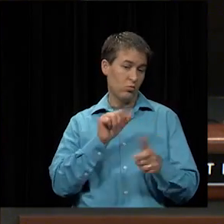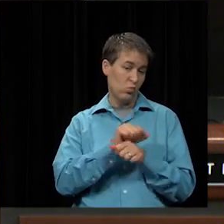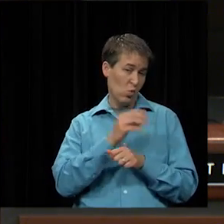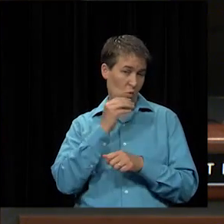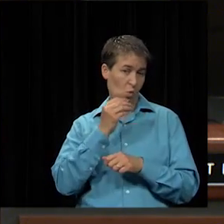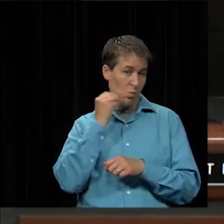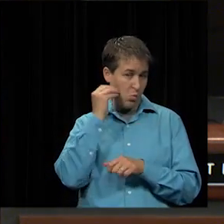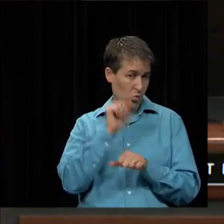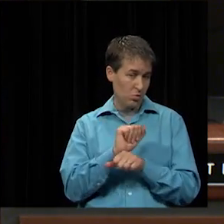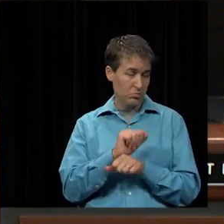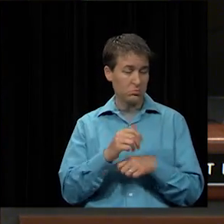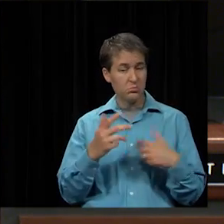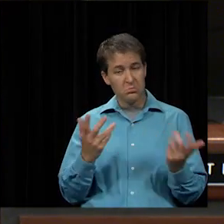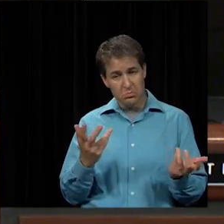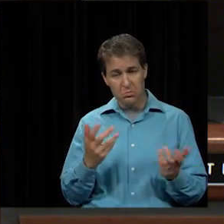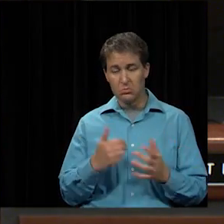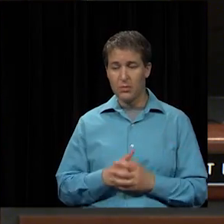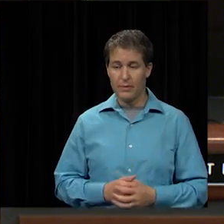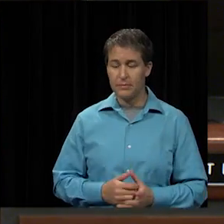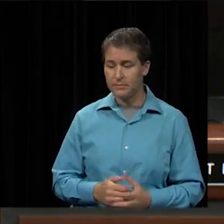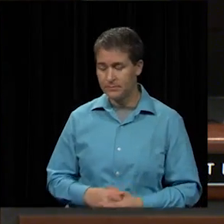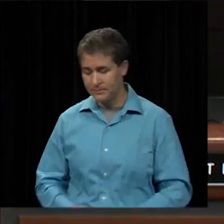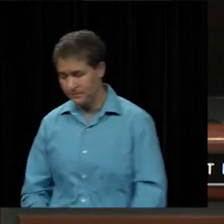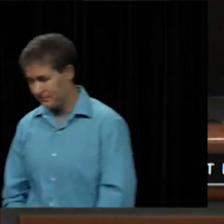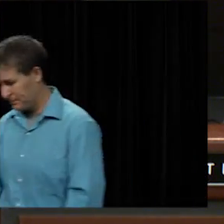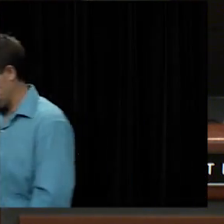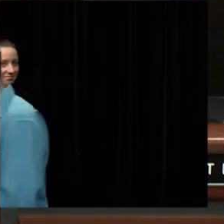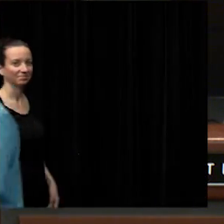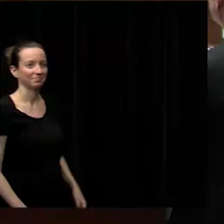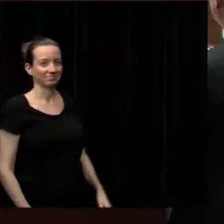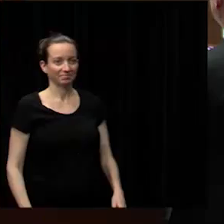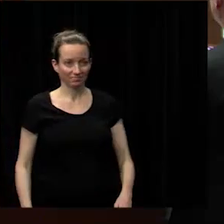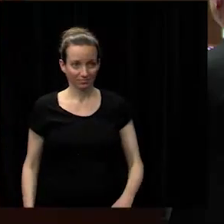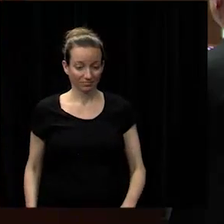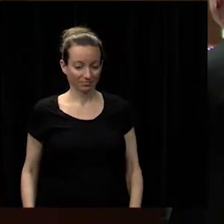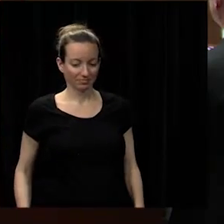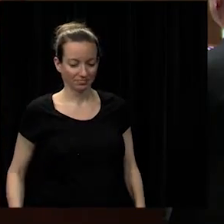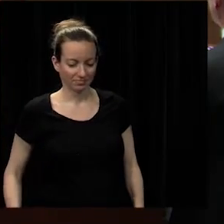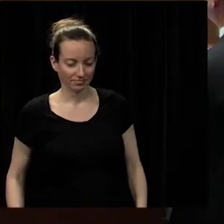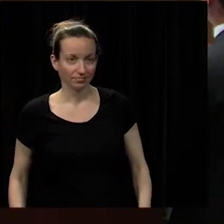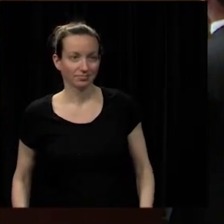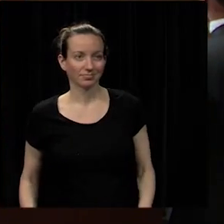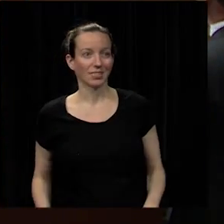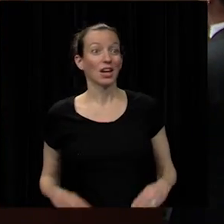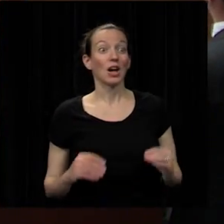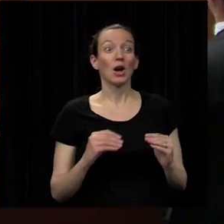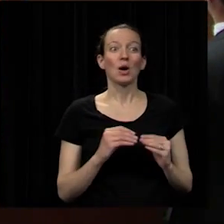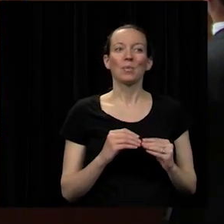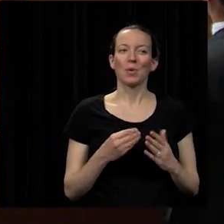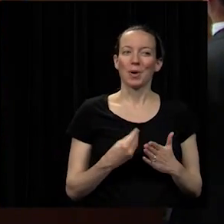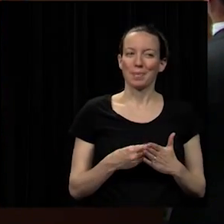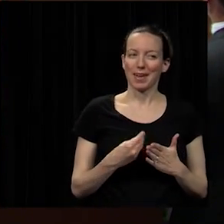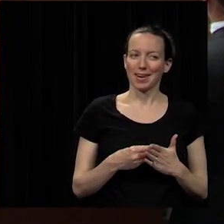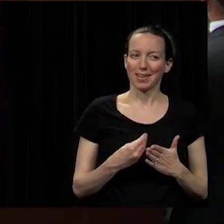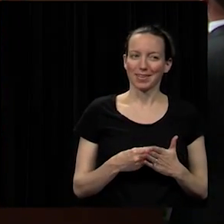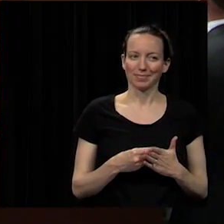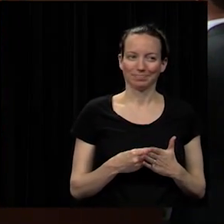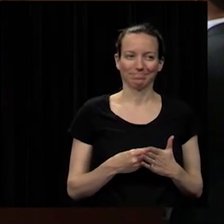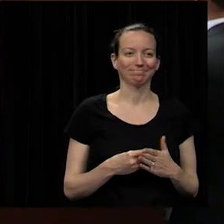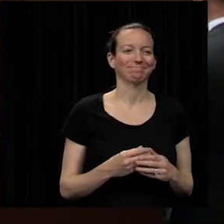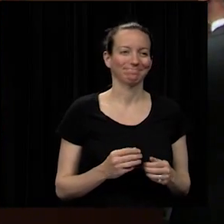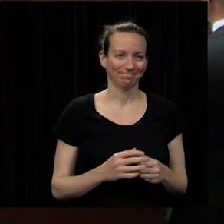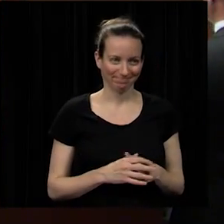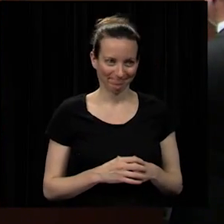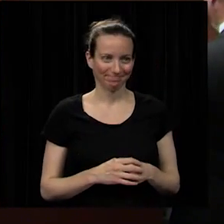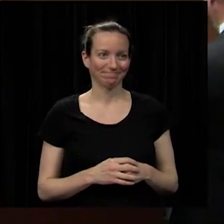on those bus rides more money yeah another